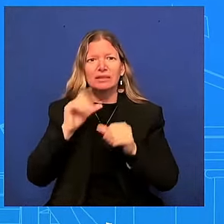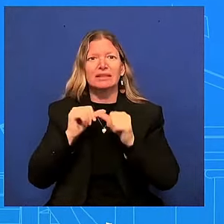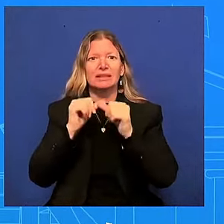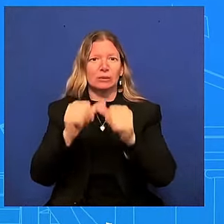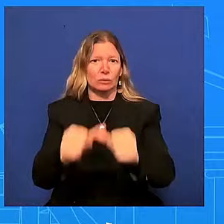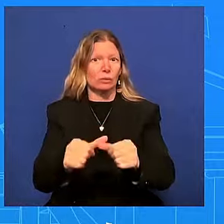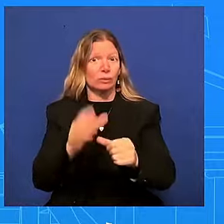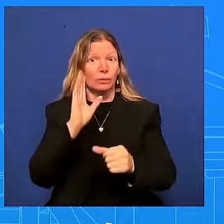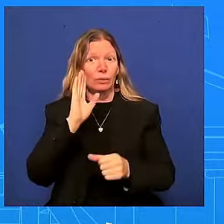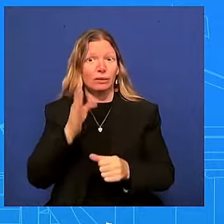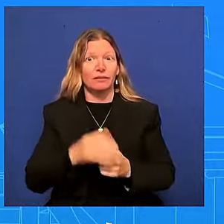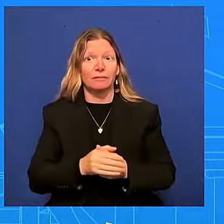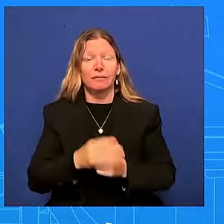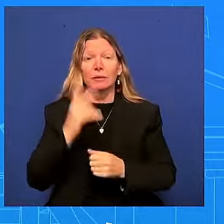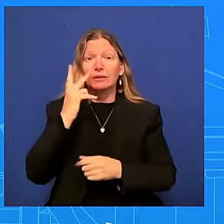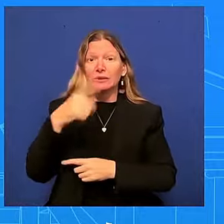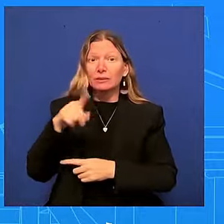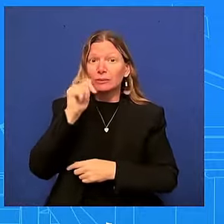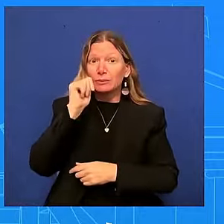all right thanks everybody